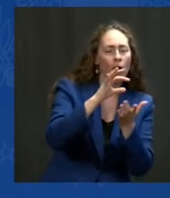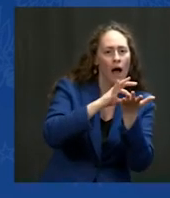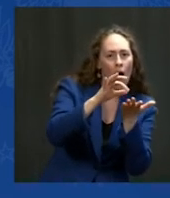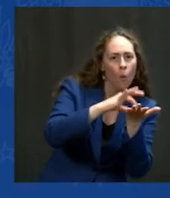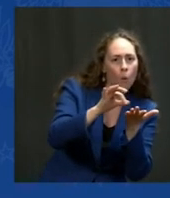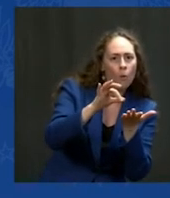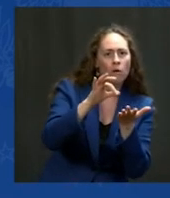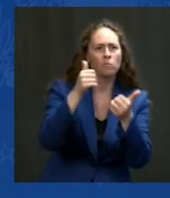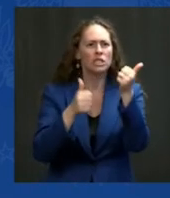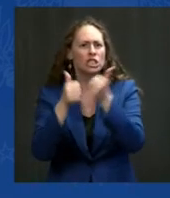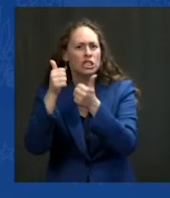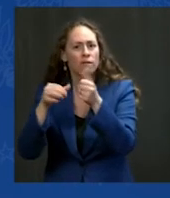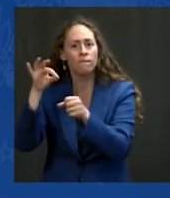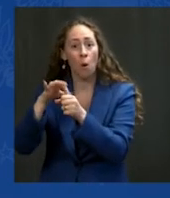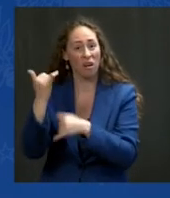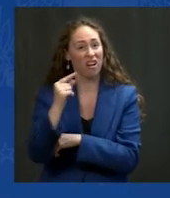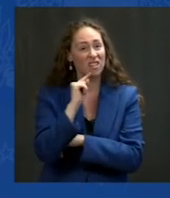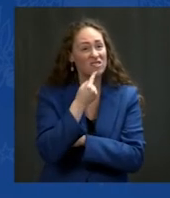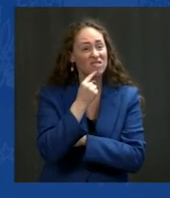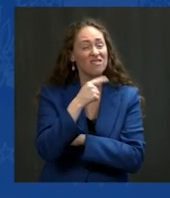Literally, not figuratively. know to process. So So Thank you.